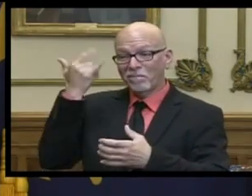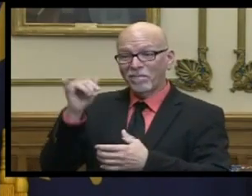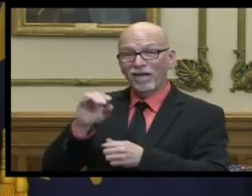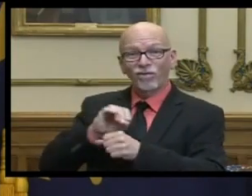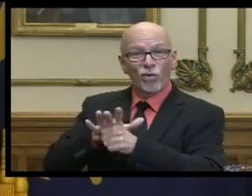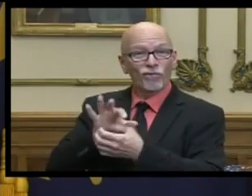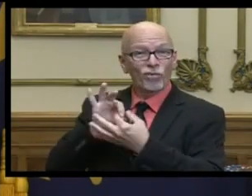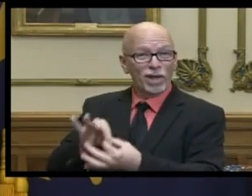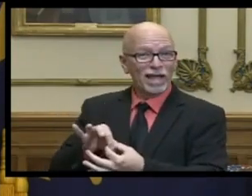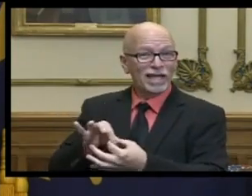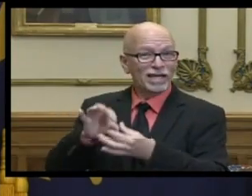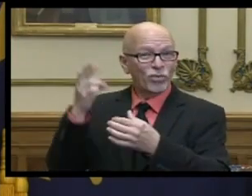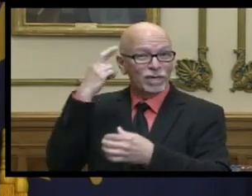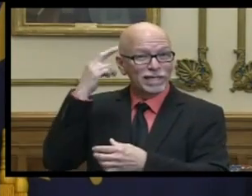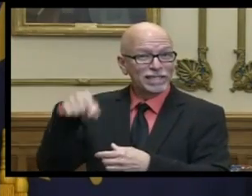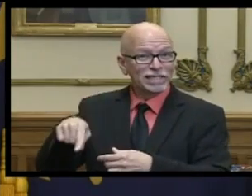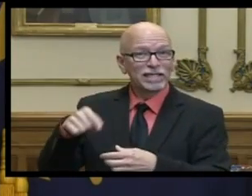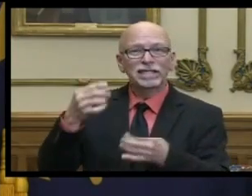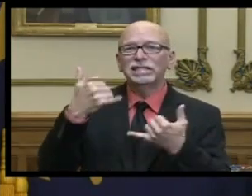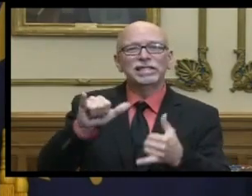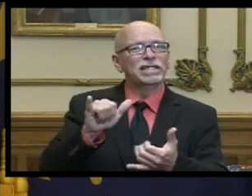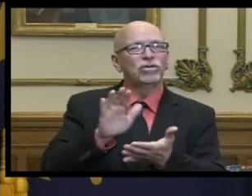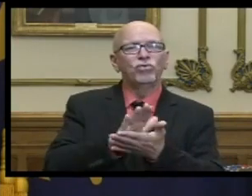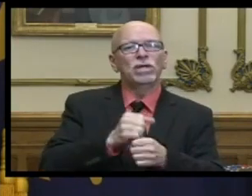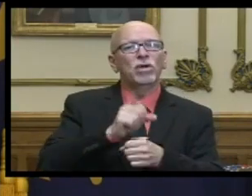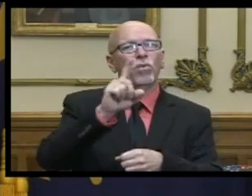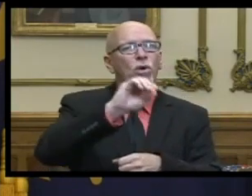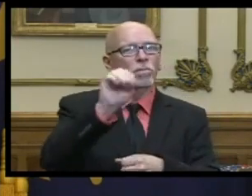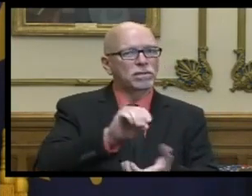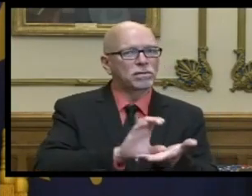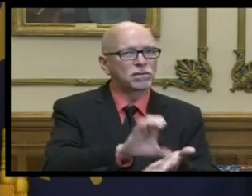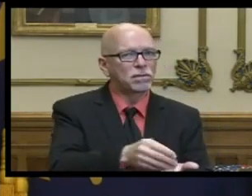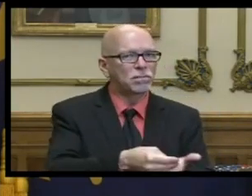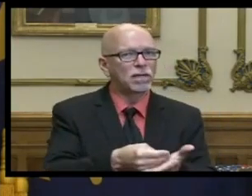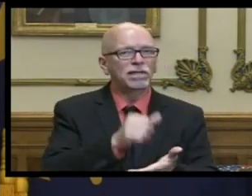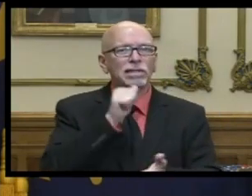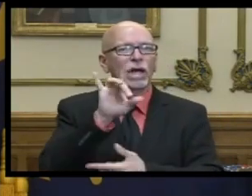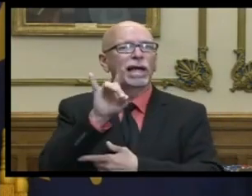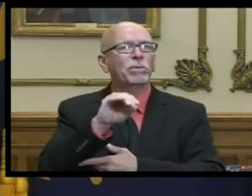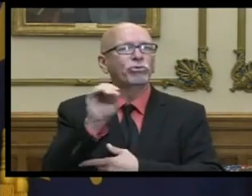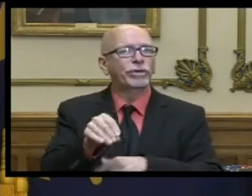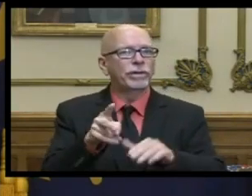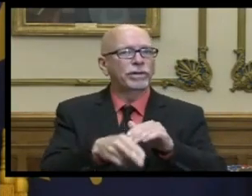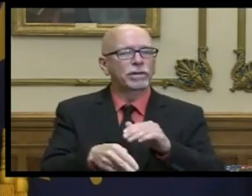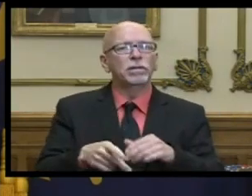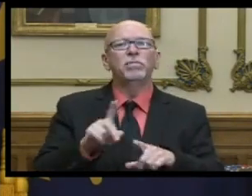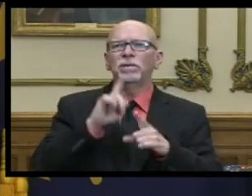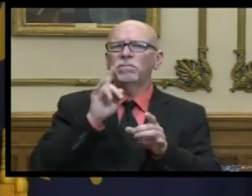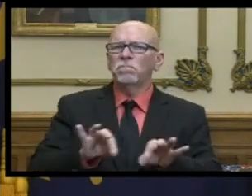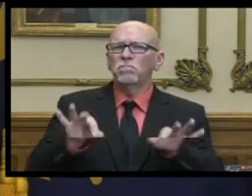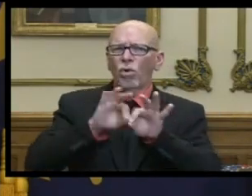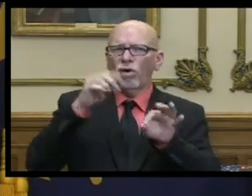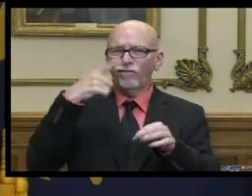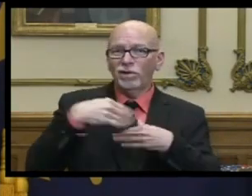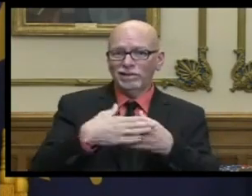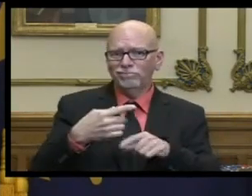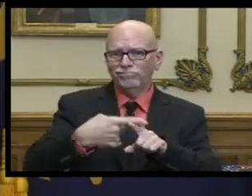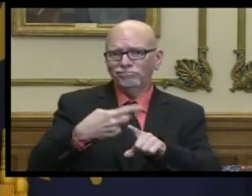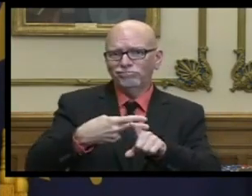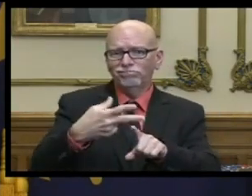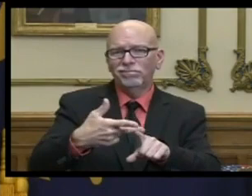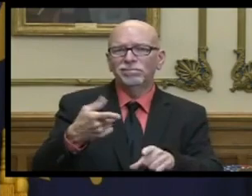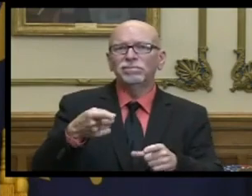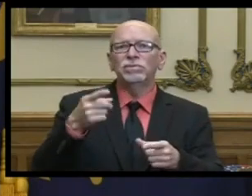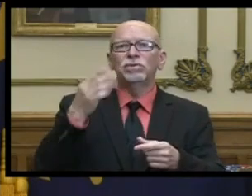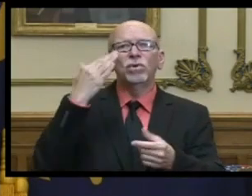related um reasons uh i think that's very important as we move through again the coming months to know that